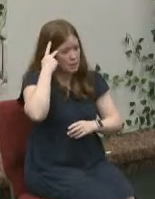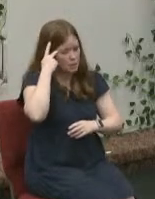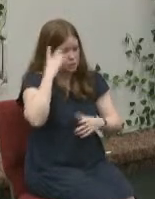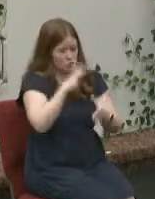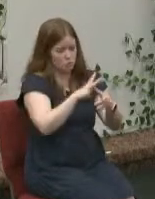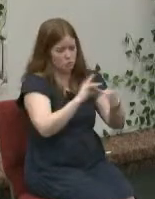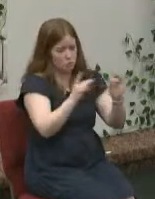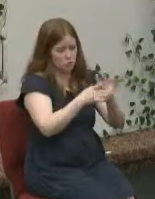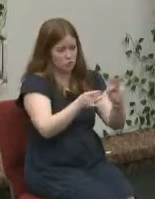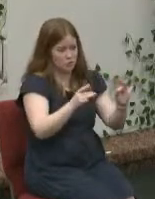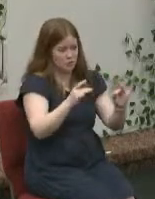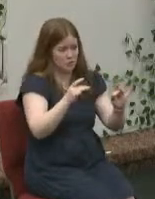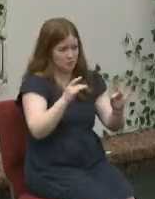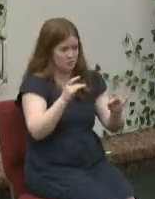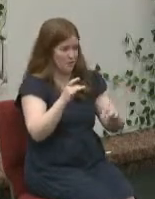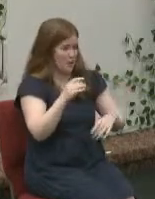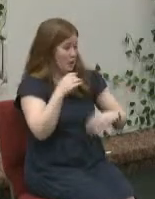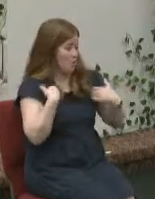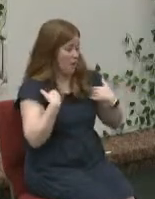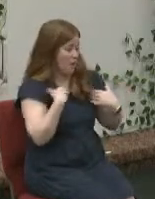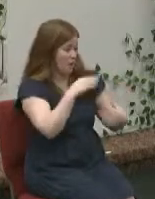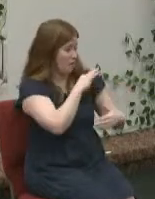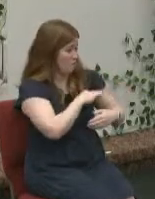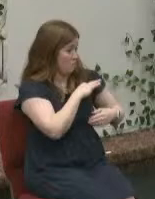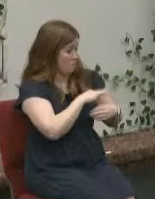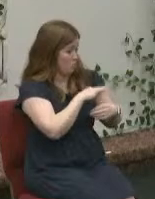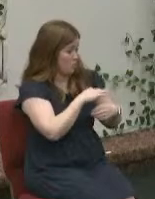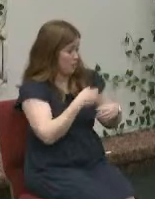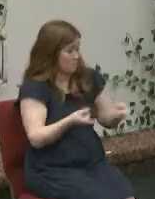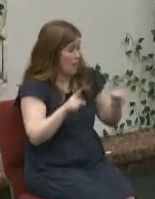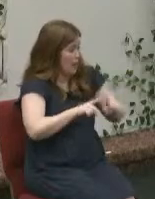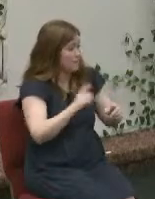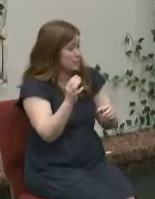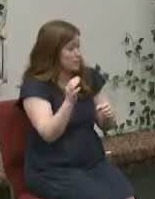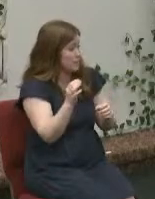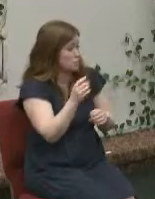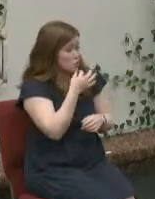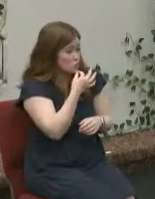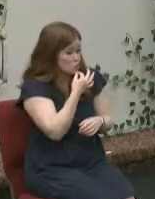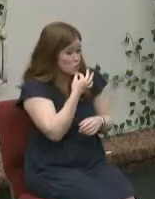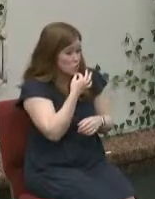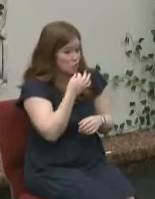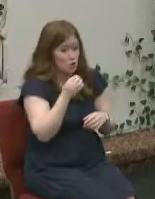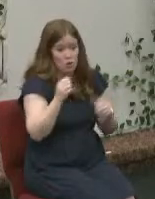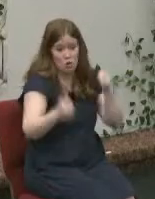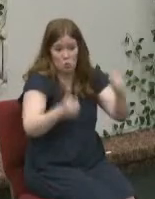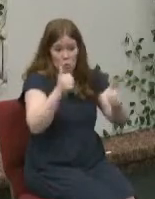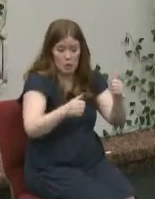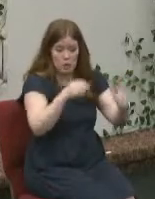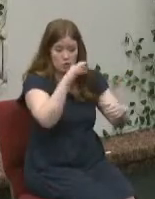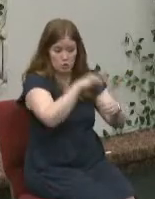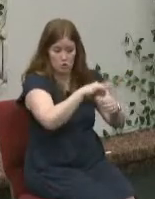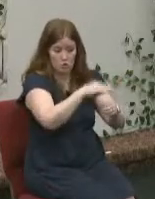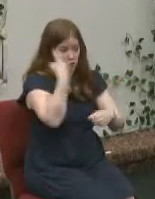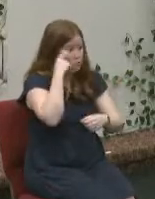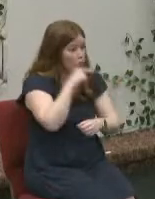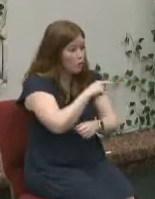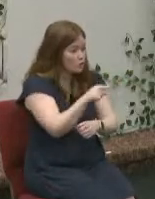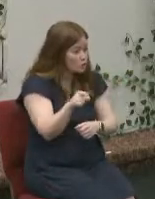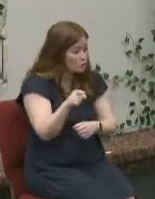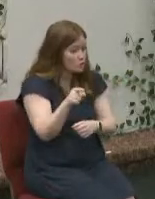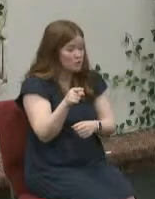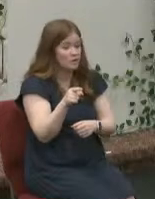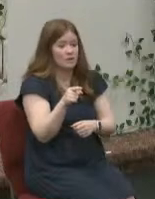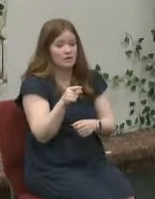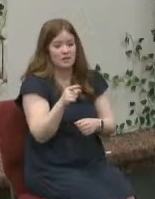today elections are coming up the divide of the two stories between Republican or Democrat there are moral stories being